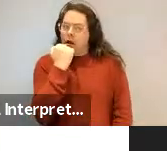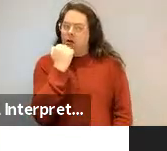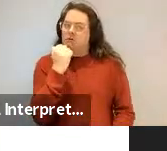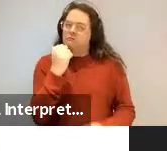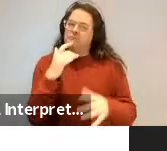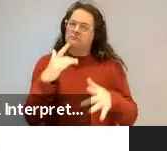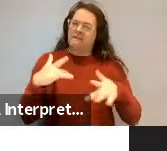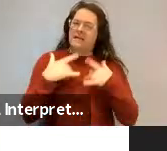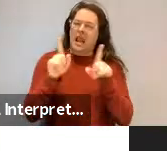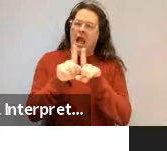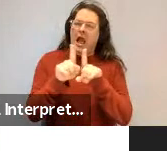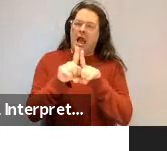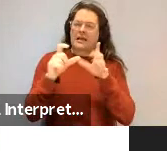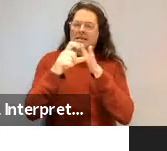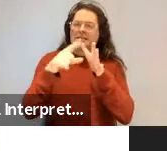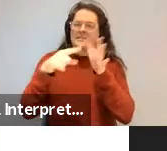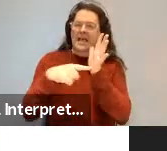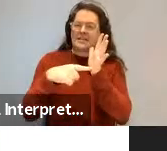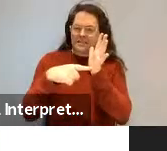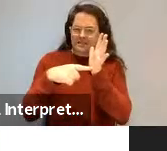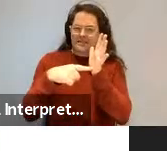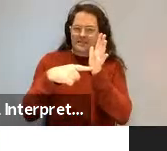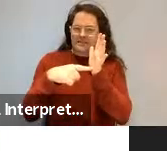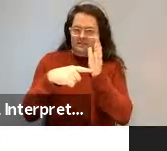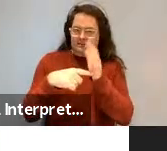occur with a head noun. Like I have one dog.